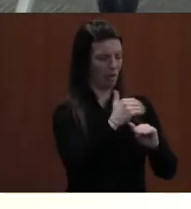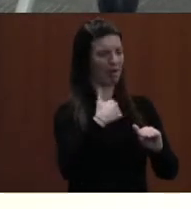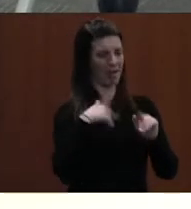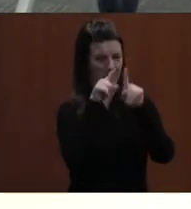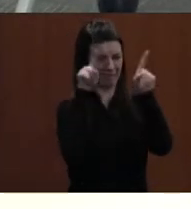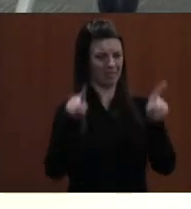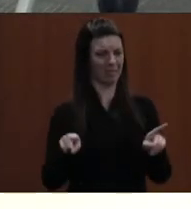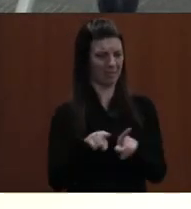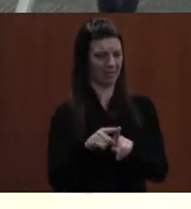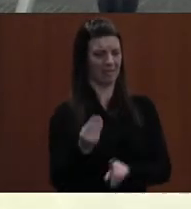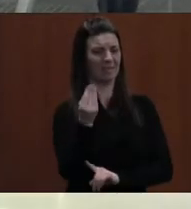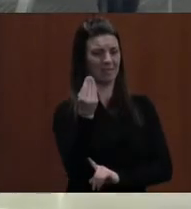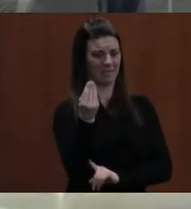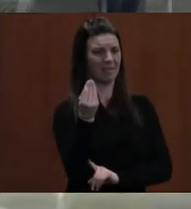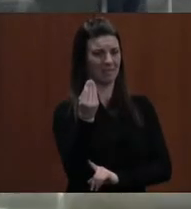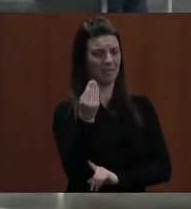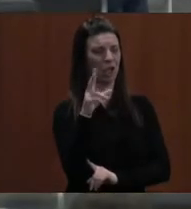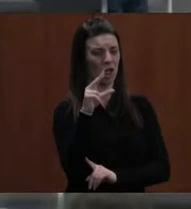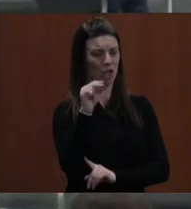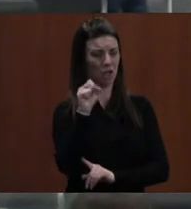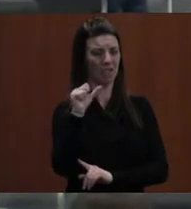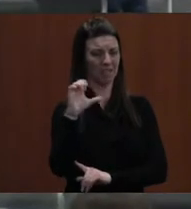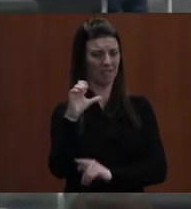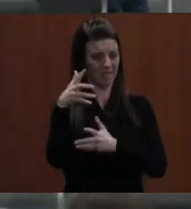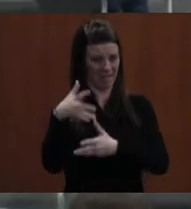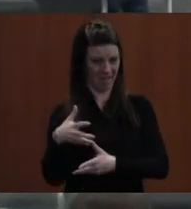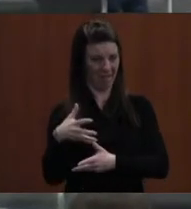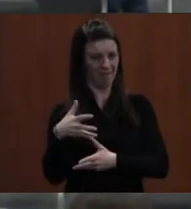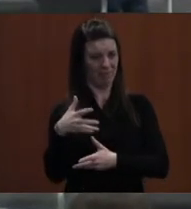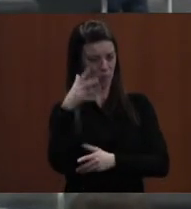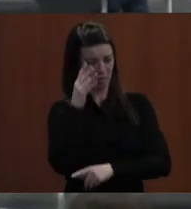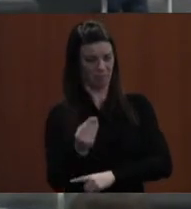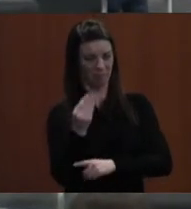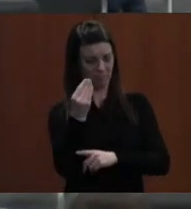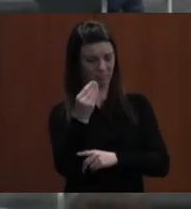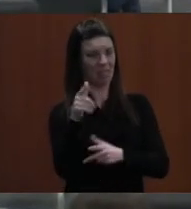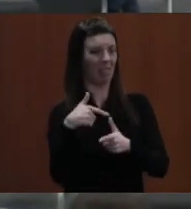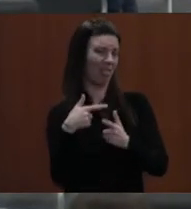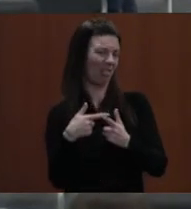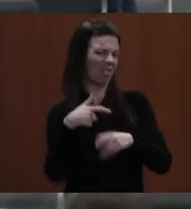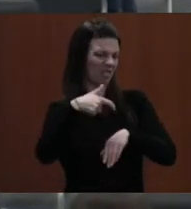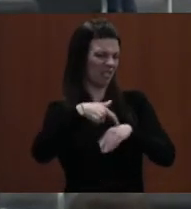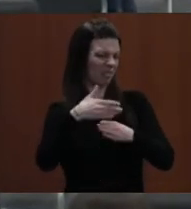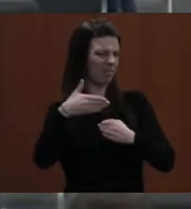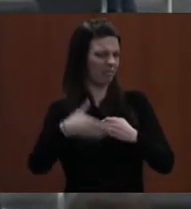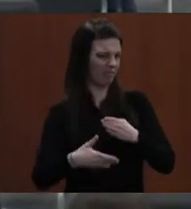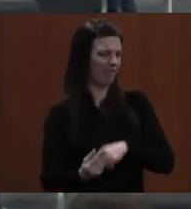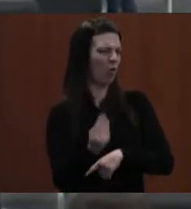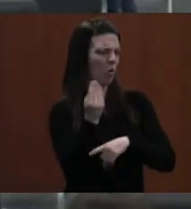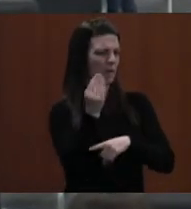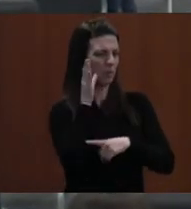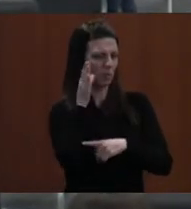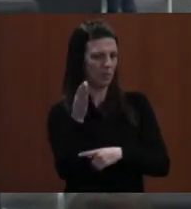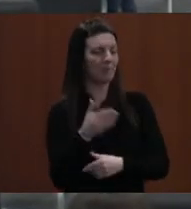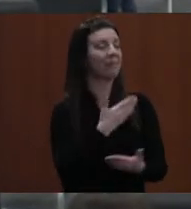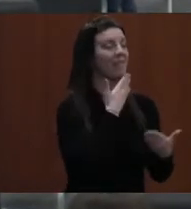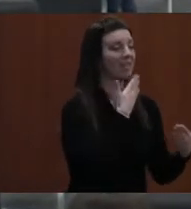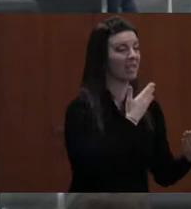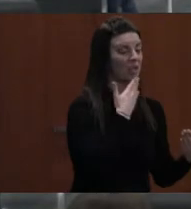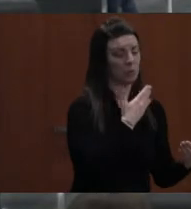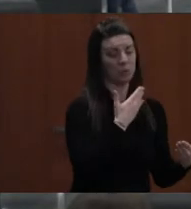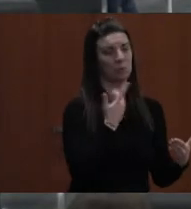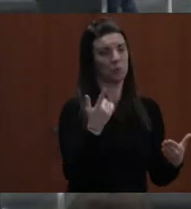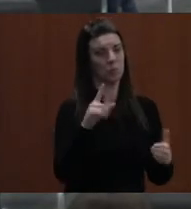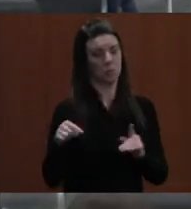minutes, uh-huh. 30 seconds left to hold that up and then wrap that up, just wrap it up. Thank you. Yep. When you're ready.